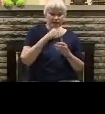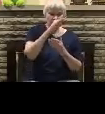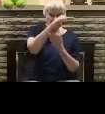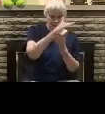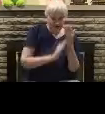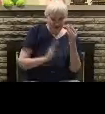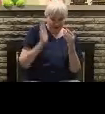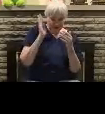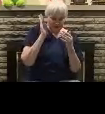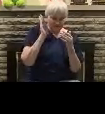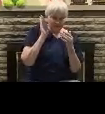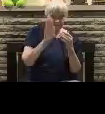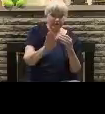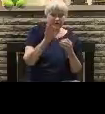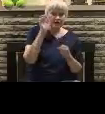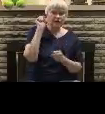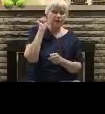Make us an army